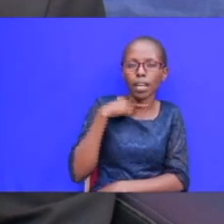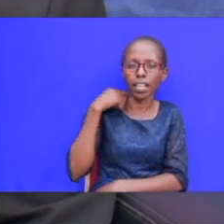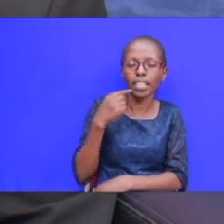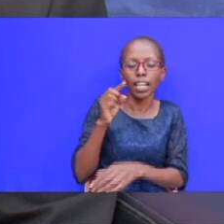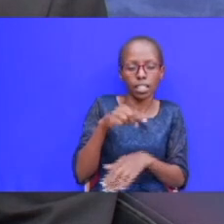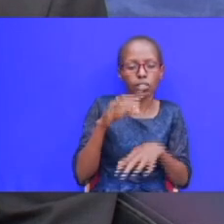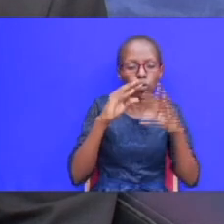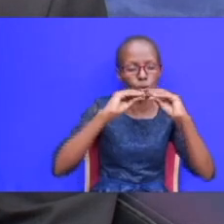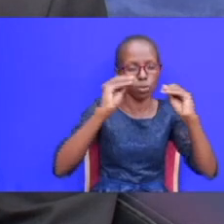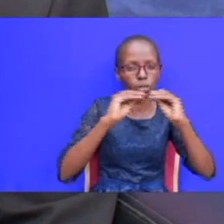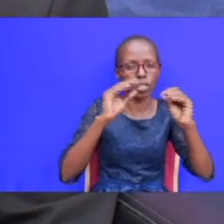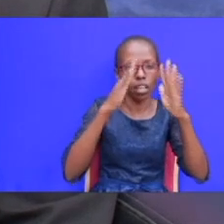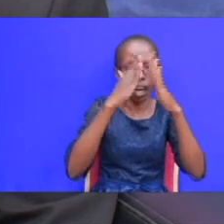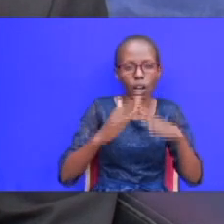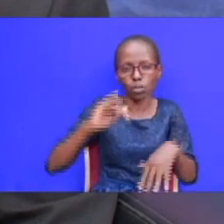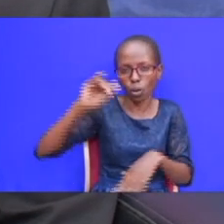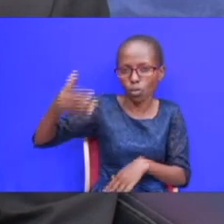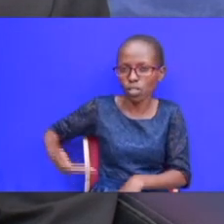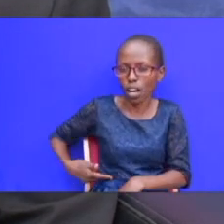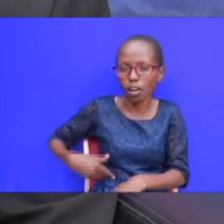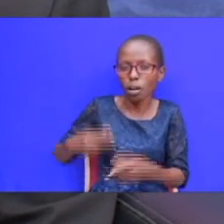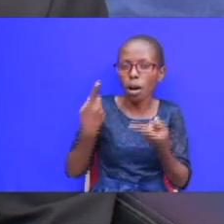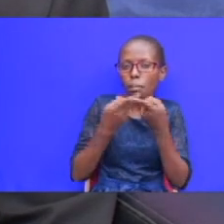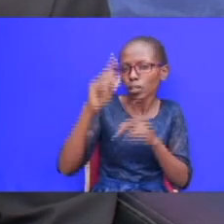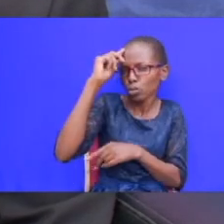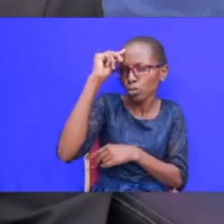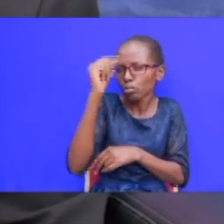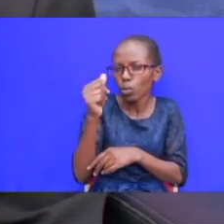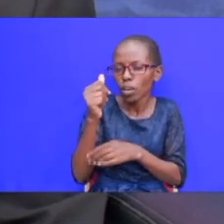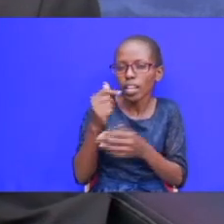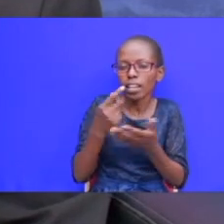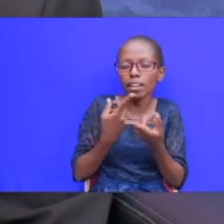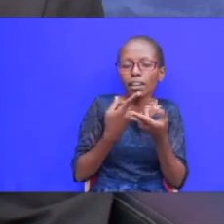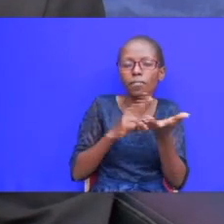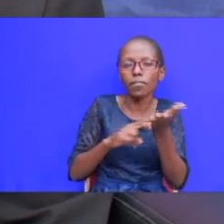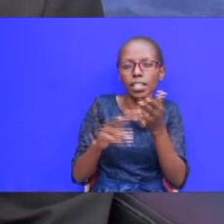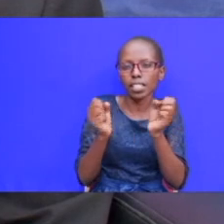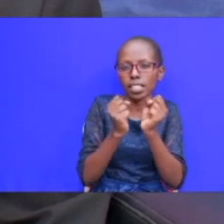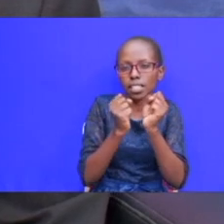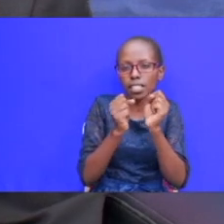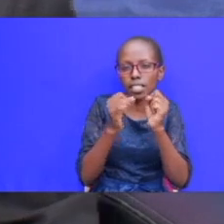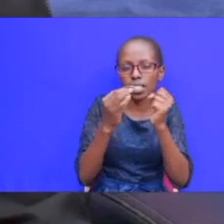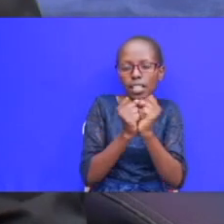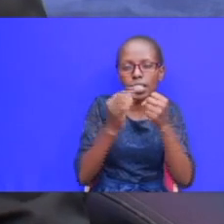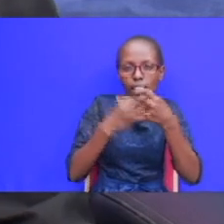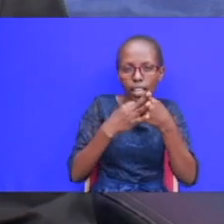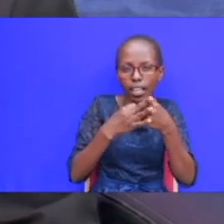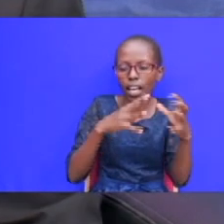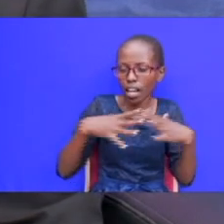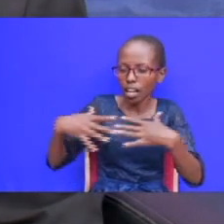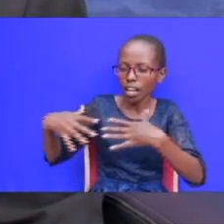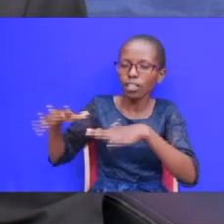of jacob but you realize that in verse 18 jacob lives in canaan in peace